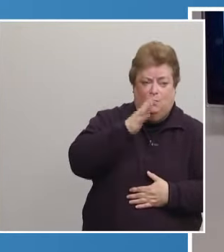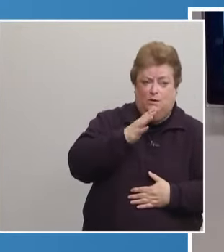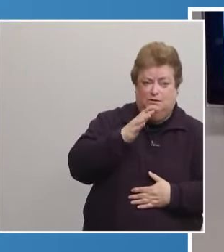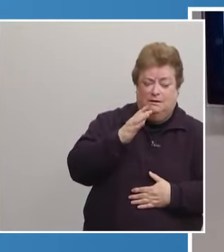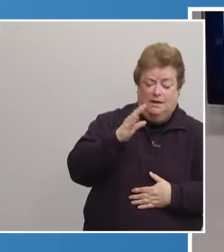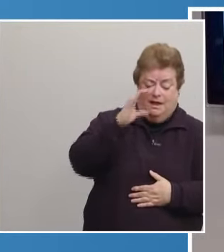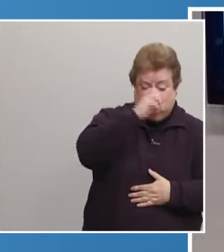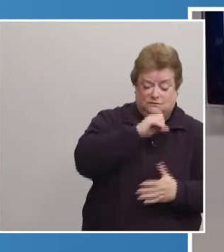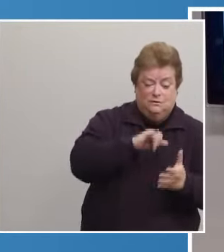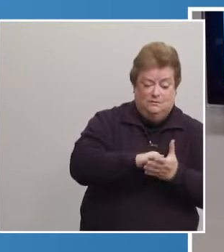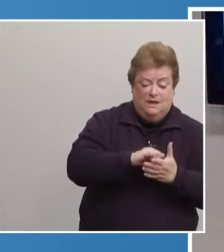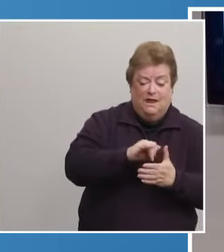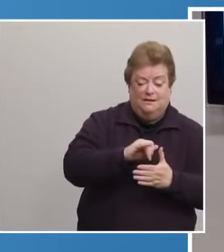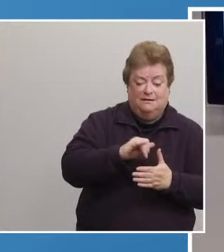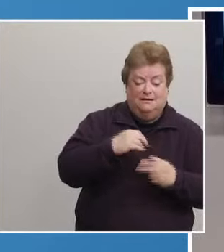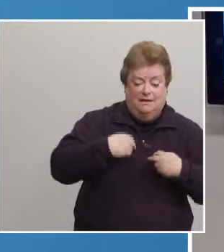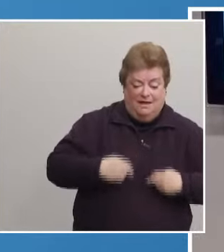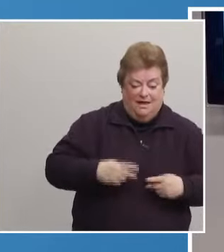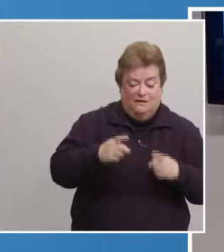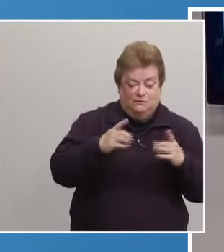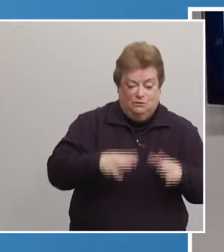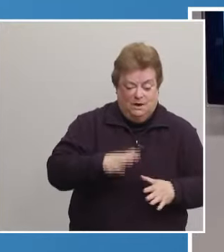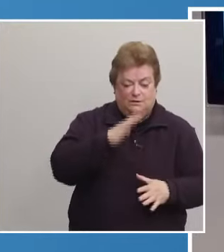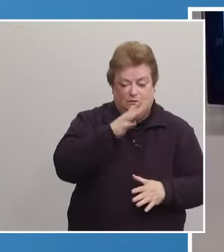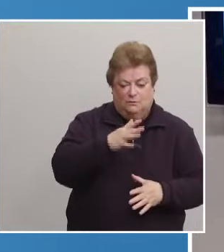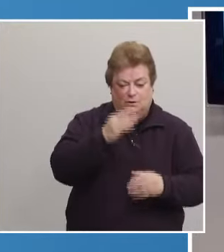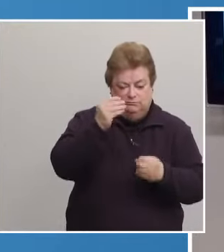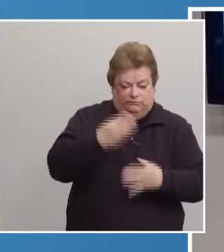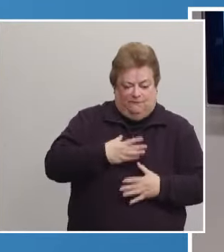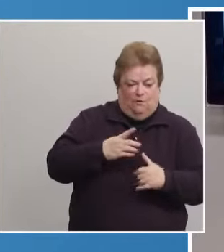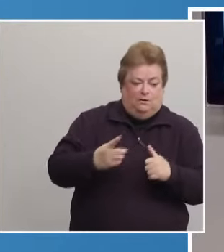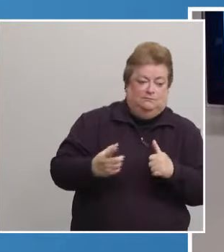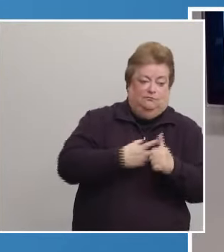notified if the virus was found, the variant.